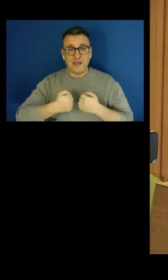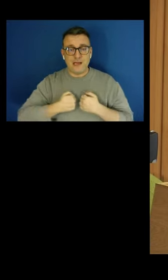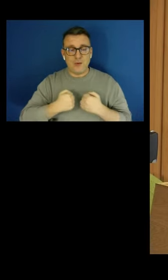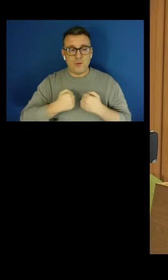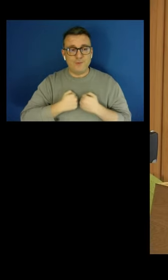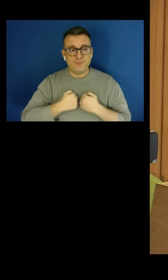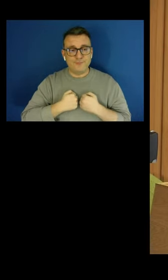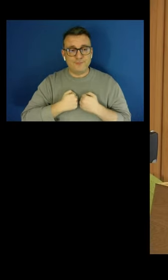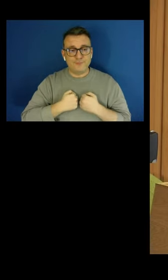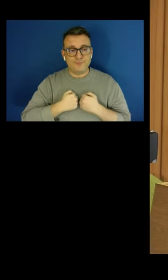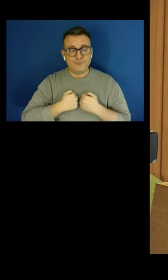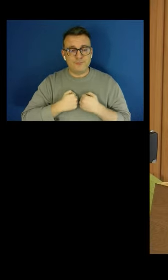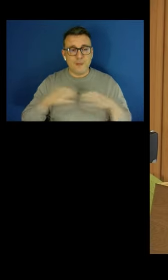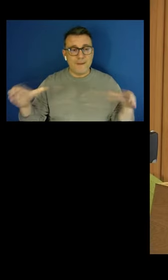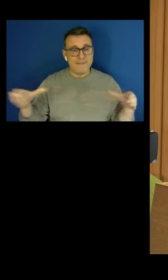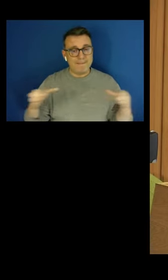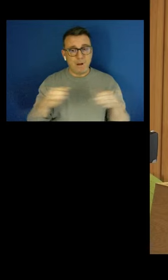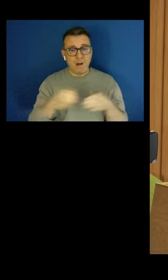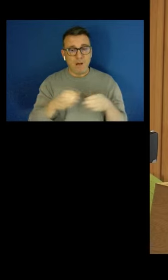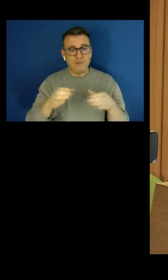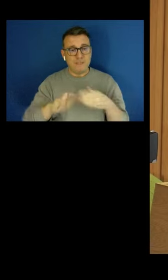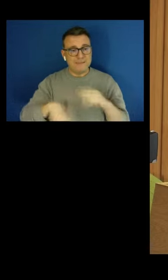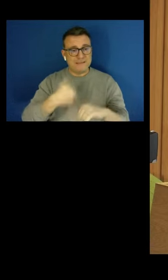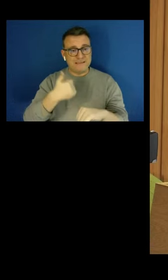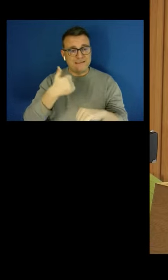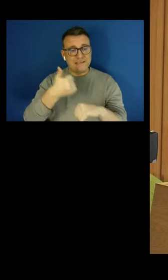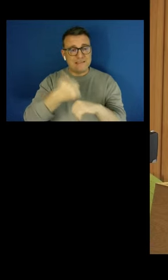People. Am I causing that problem?